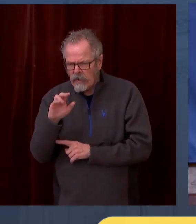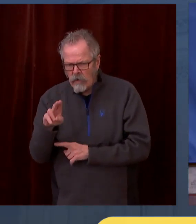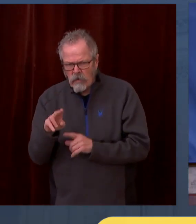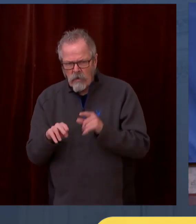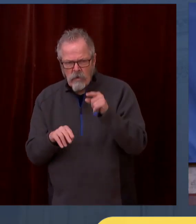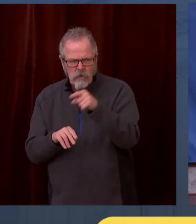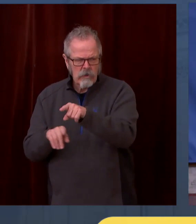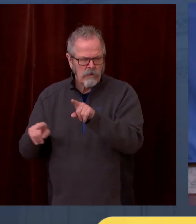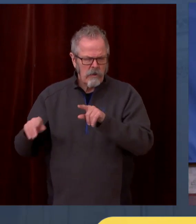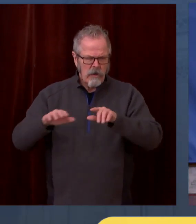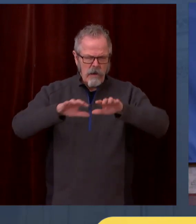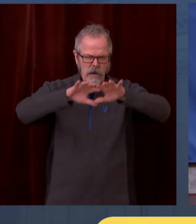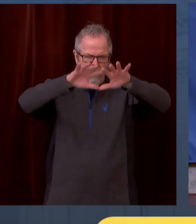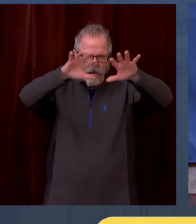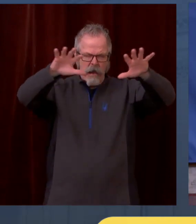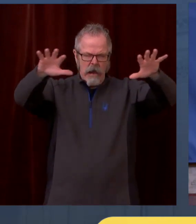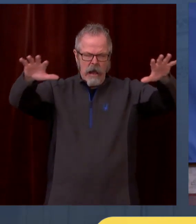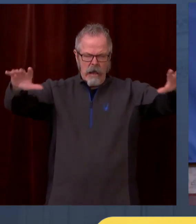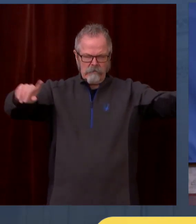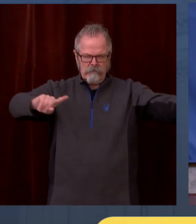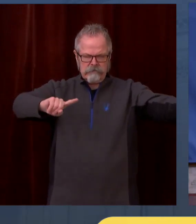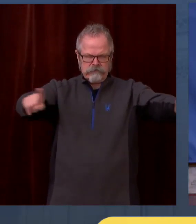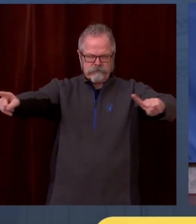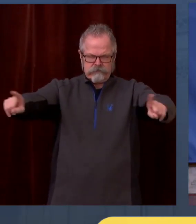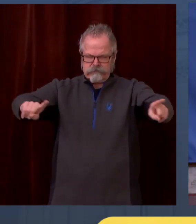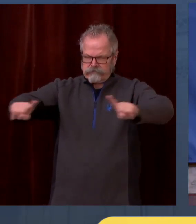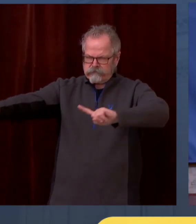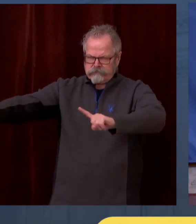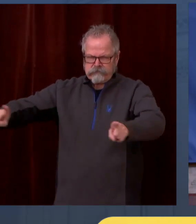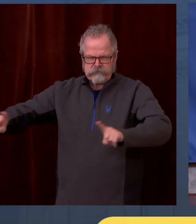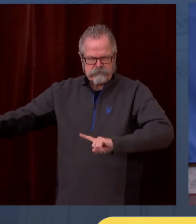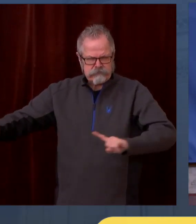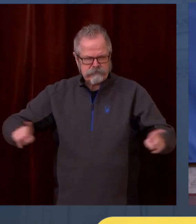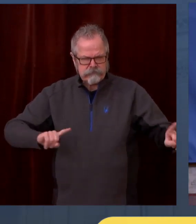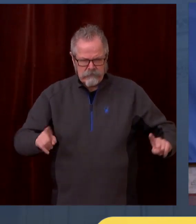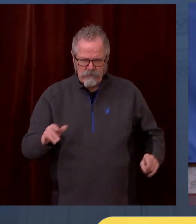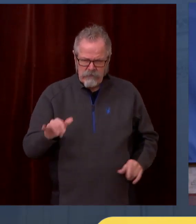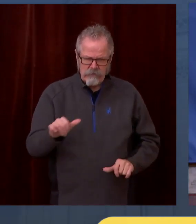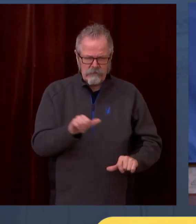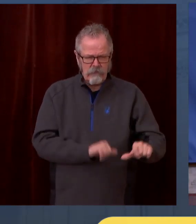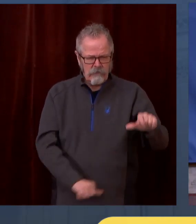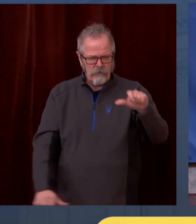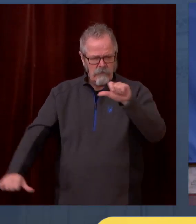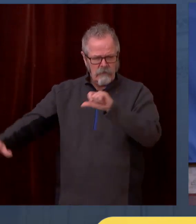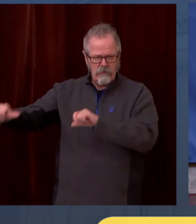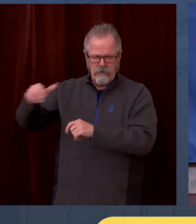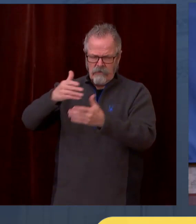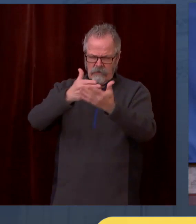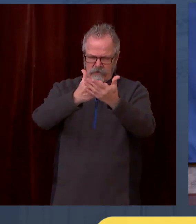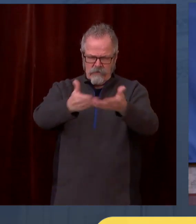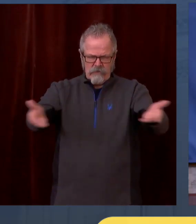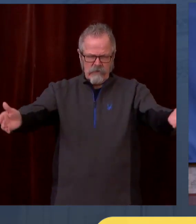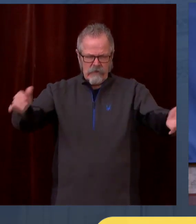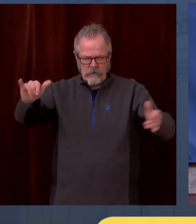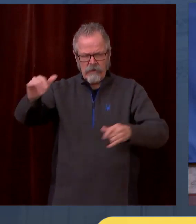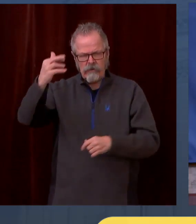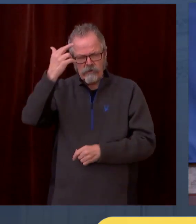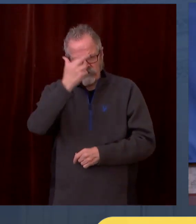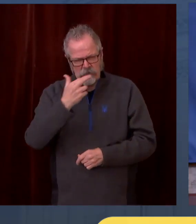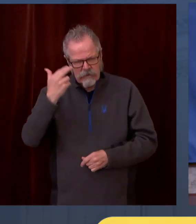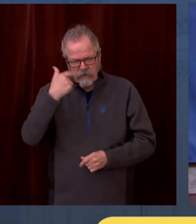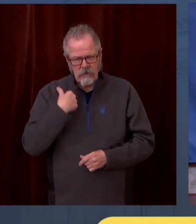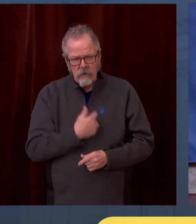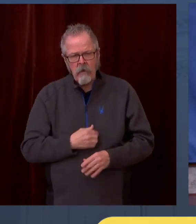recently. It's one of the reasons we were able to open up visitation today, because the new science indicate these vaccines are effective